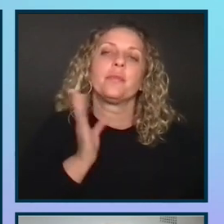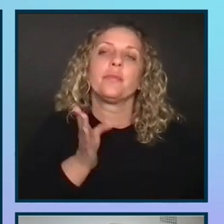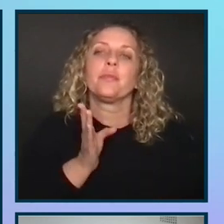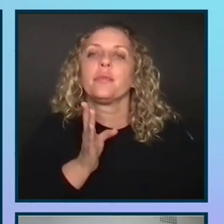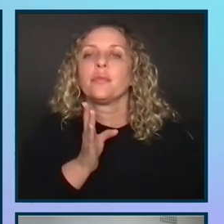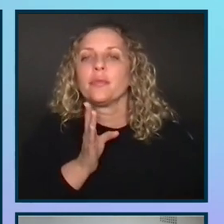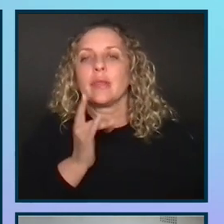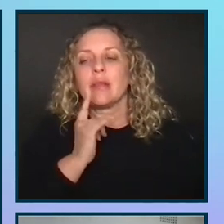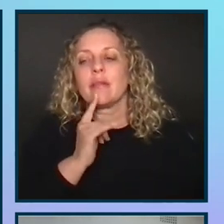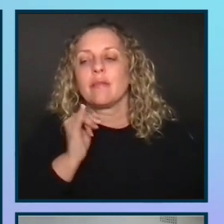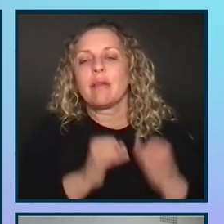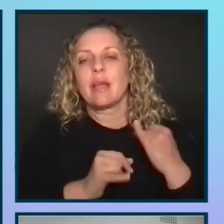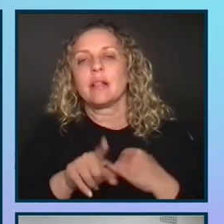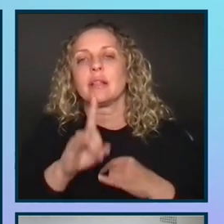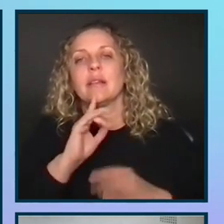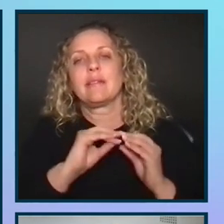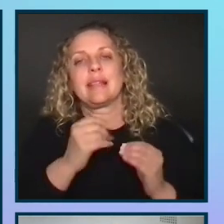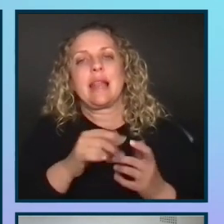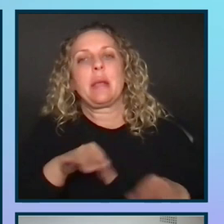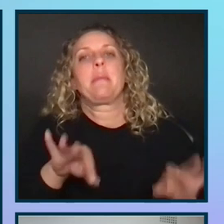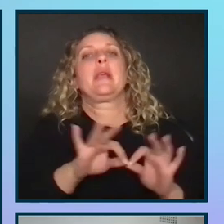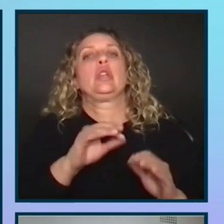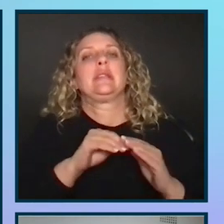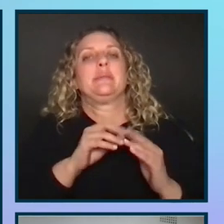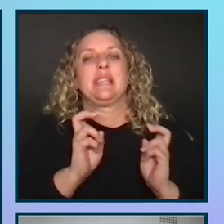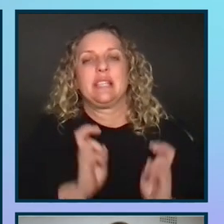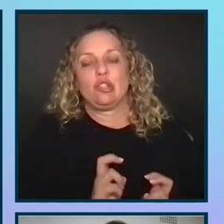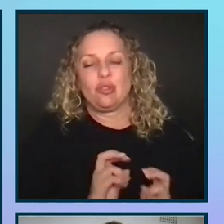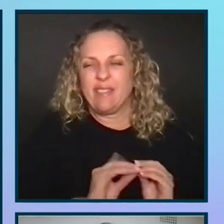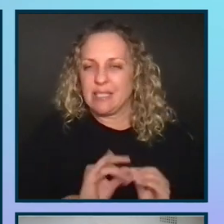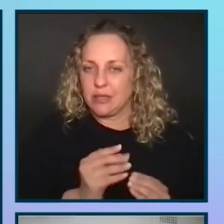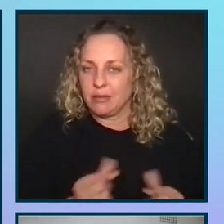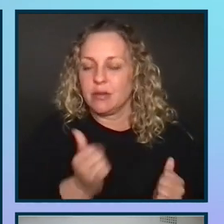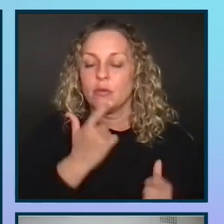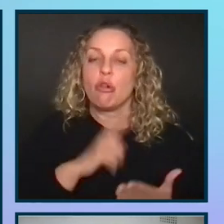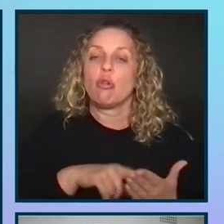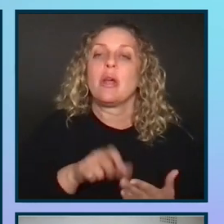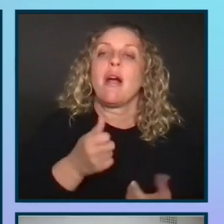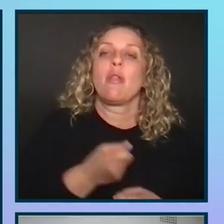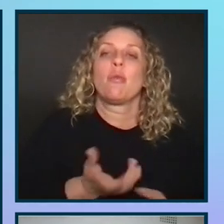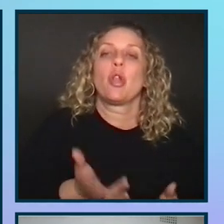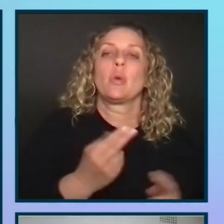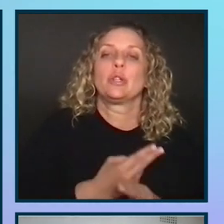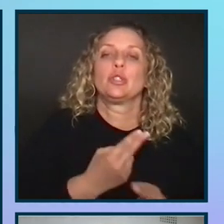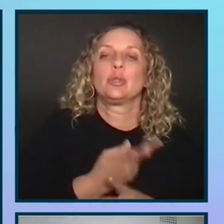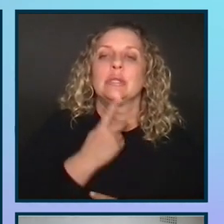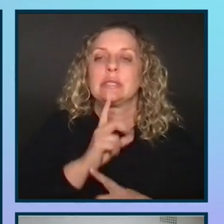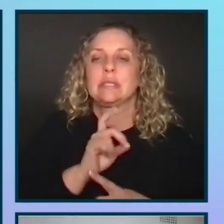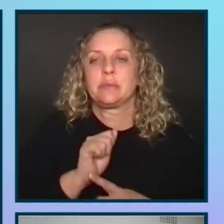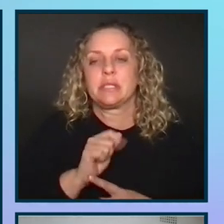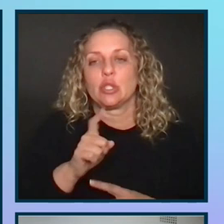And finally, try to fix any major accessibility issues. If you want to research a digital product with users living with disabilities,